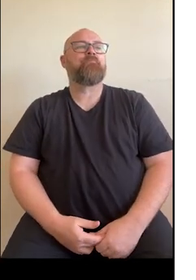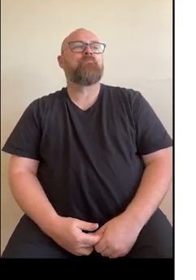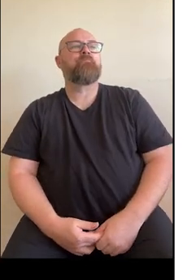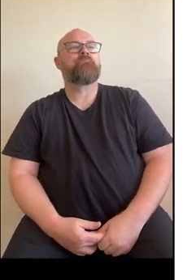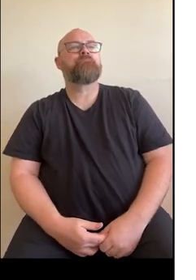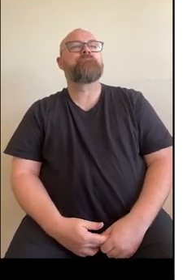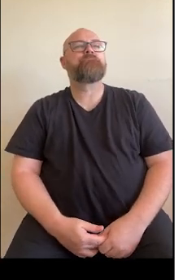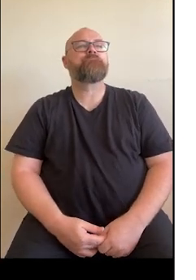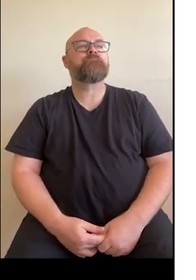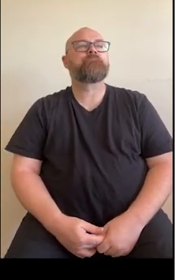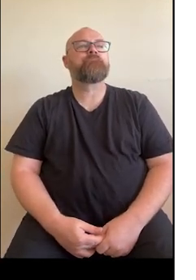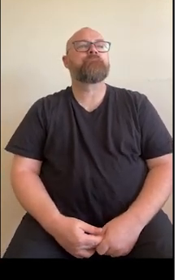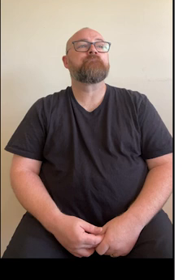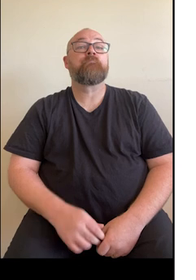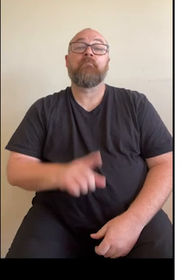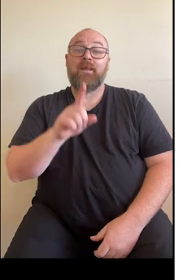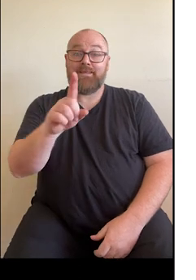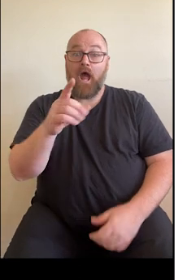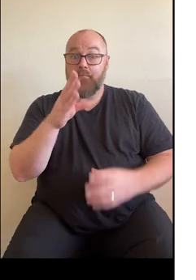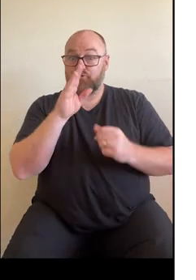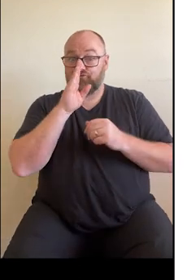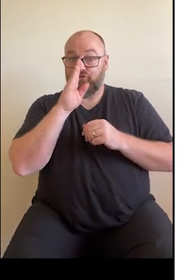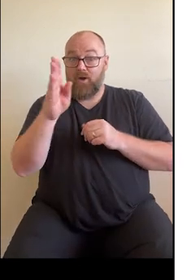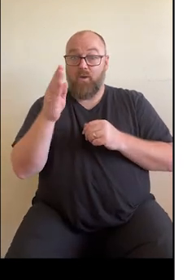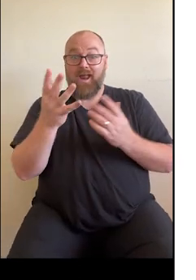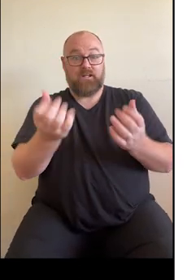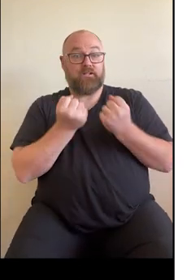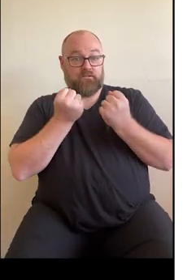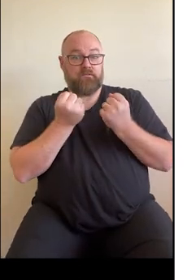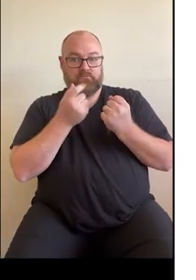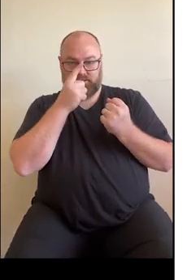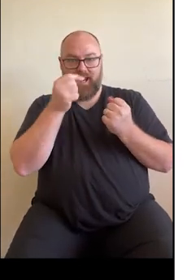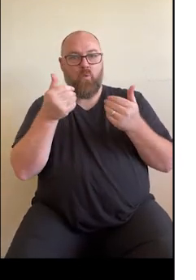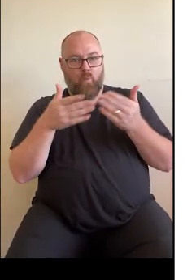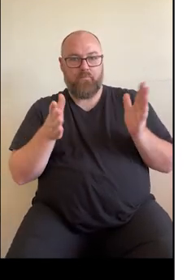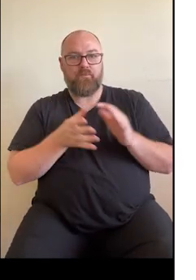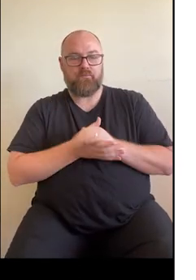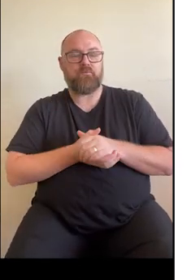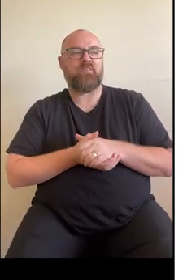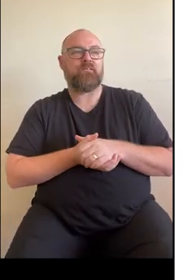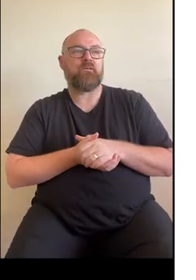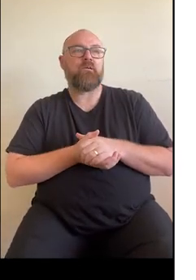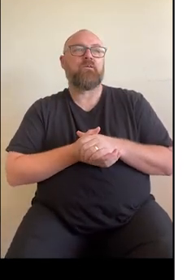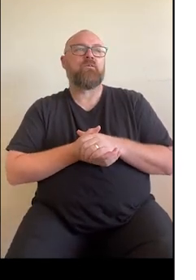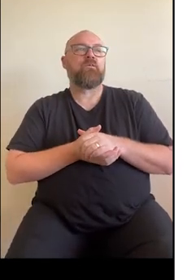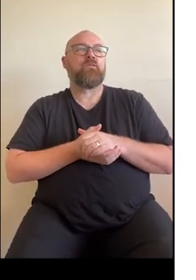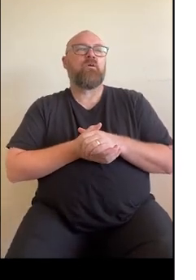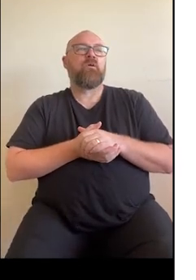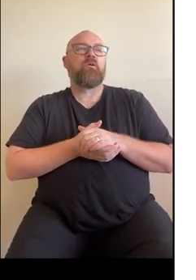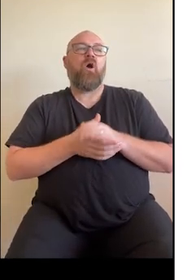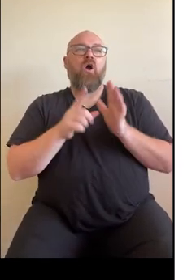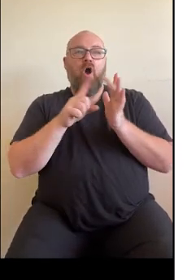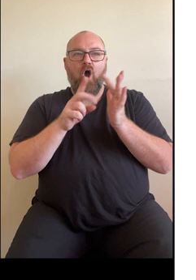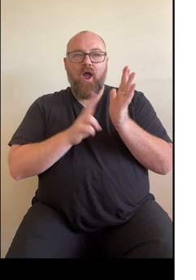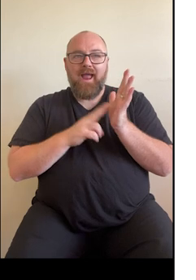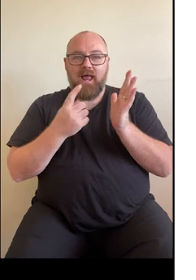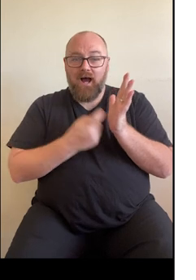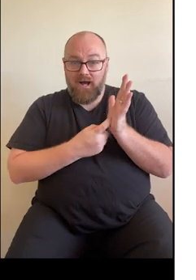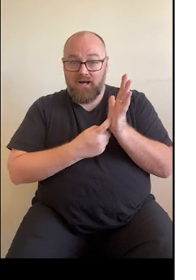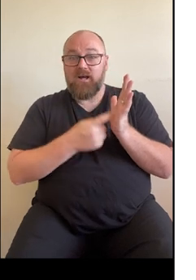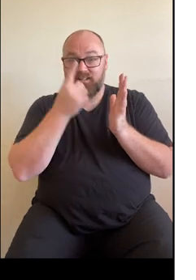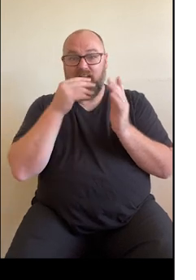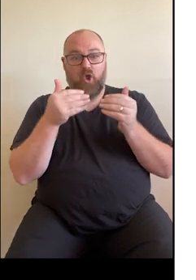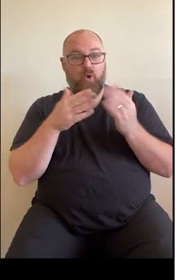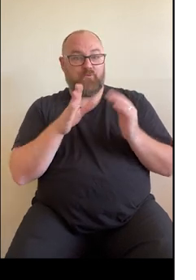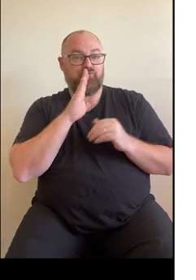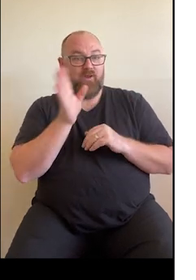However, you can open some reports as soon as they're uploaded. So the reports for blood clot monitoring, the INR test, you can